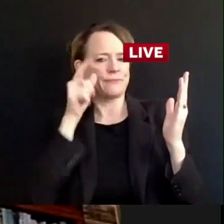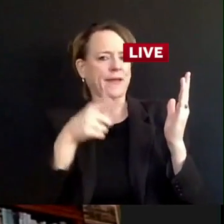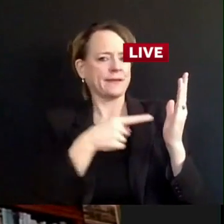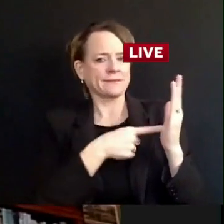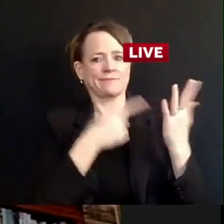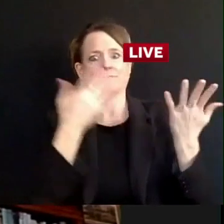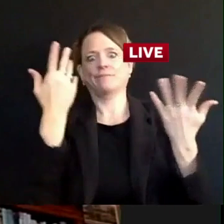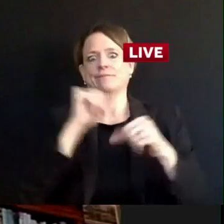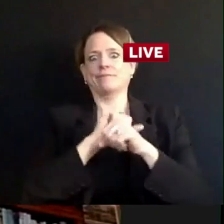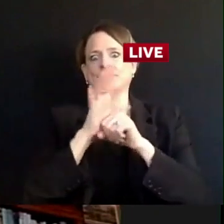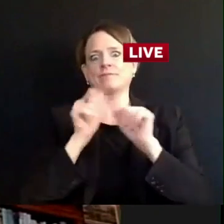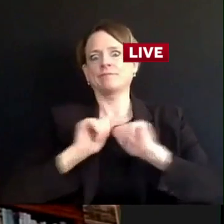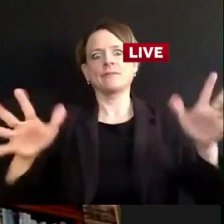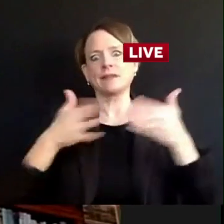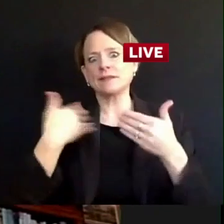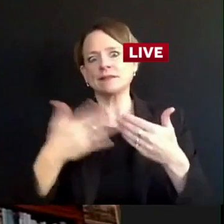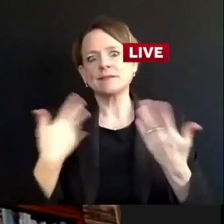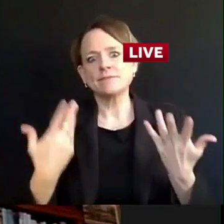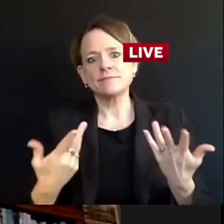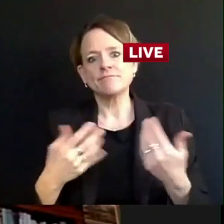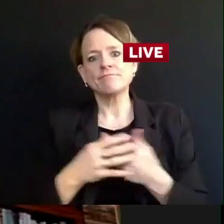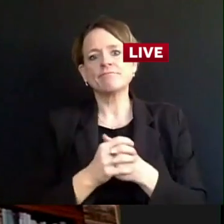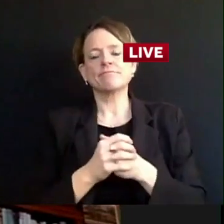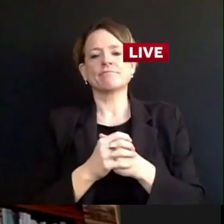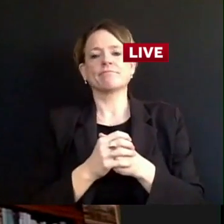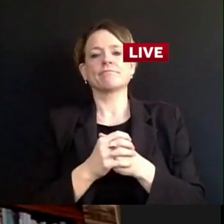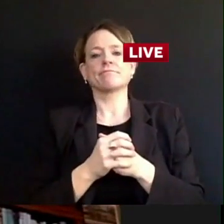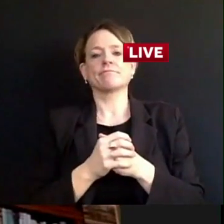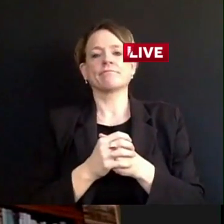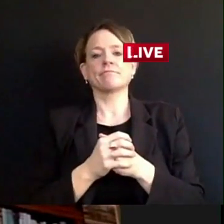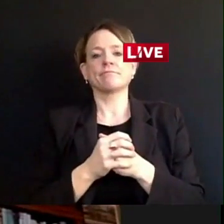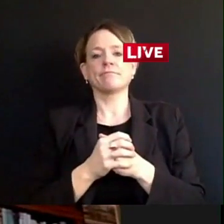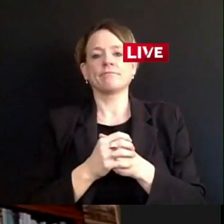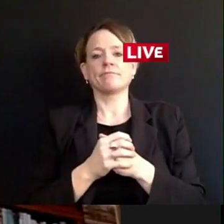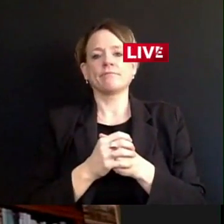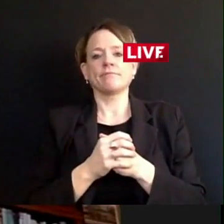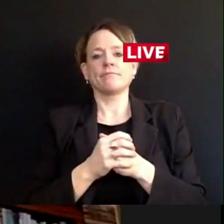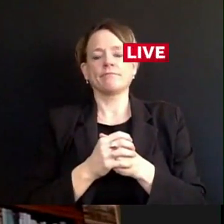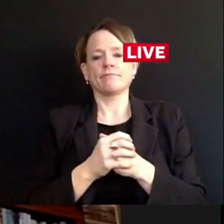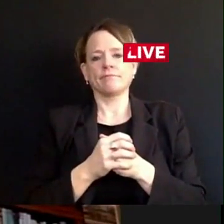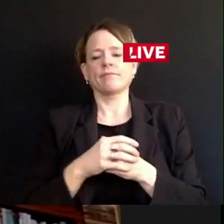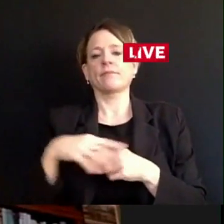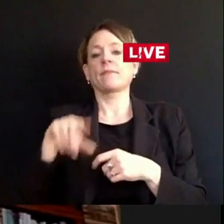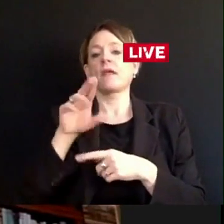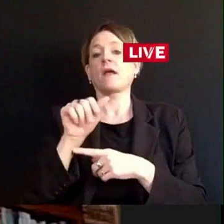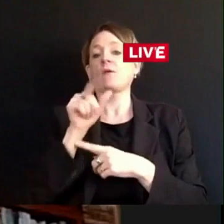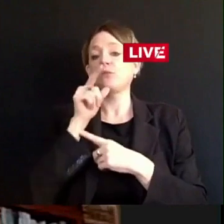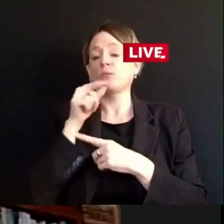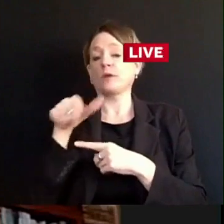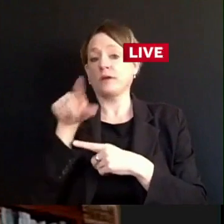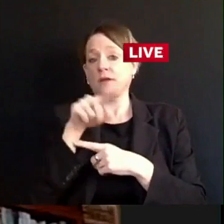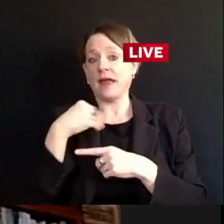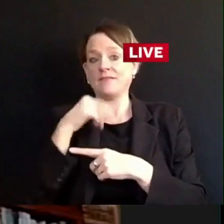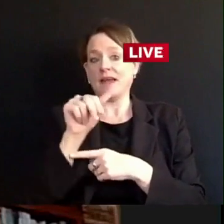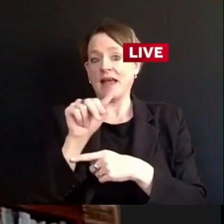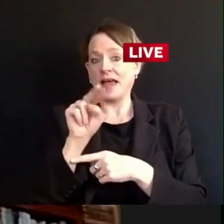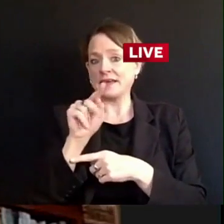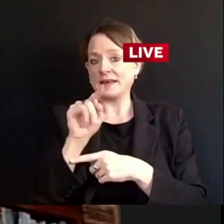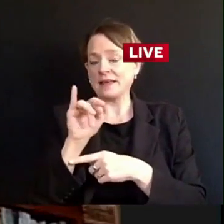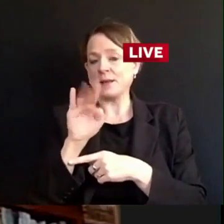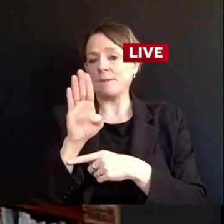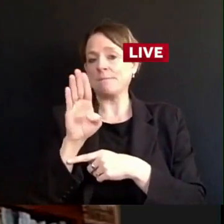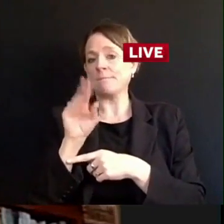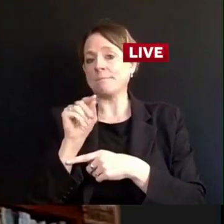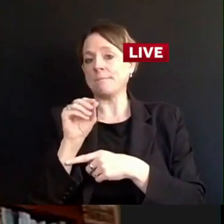worst case scenario is that it's really just getting started. It's probably fewer than 10 percent of Wisconsin residents have been